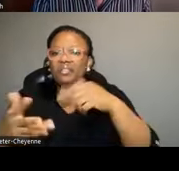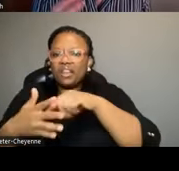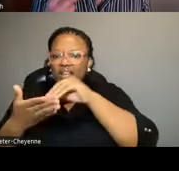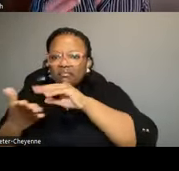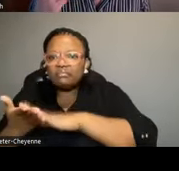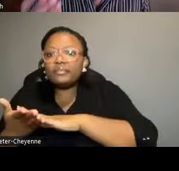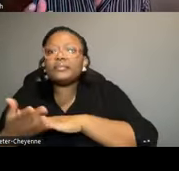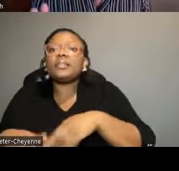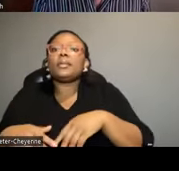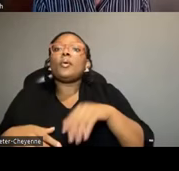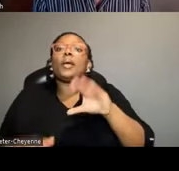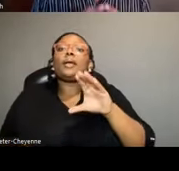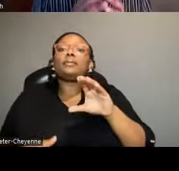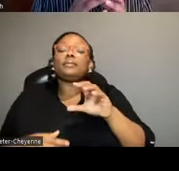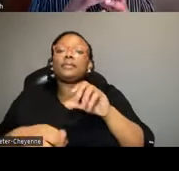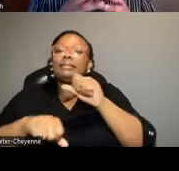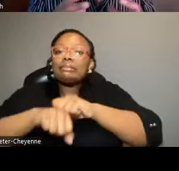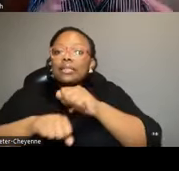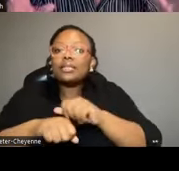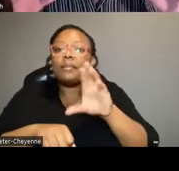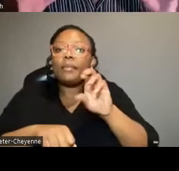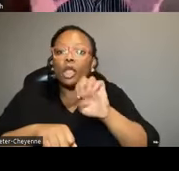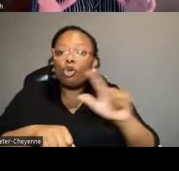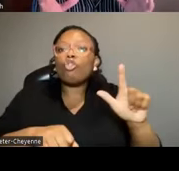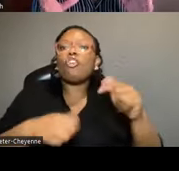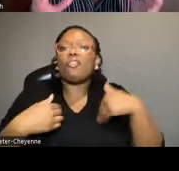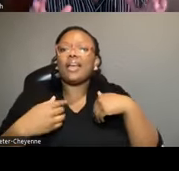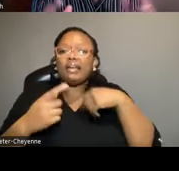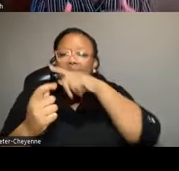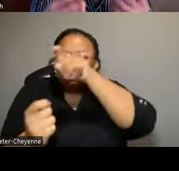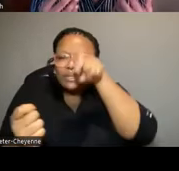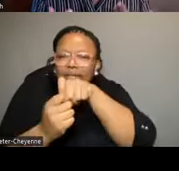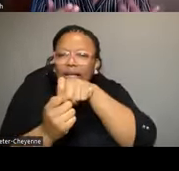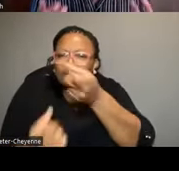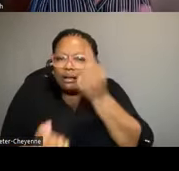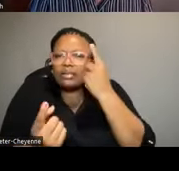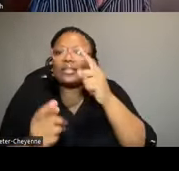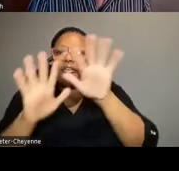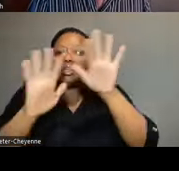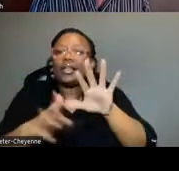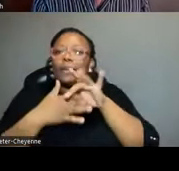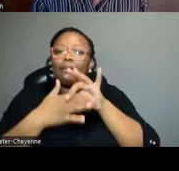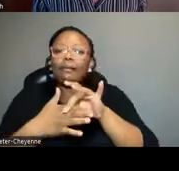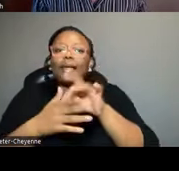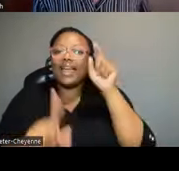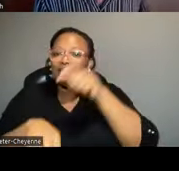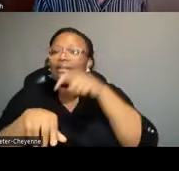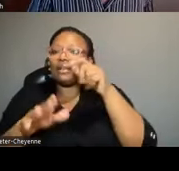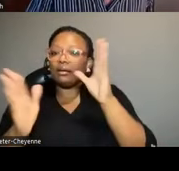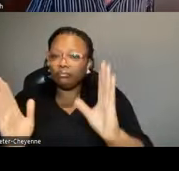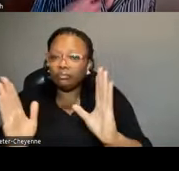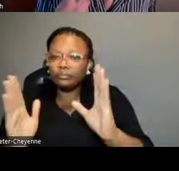sediment and coral cores to give us this very precise understanding of the climatic context at that time.